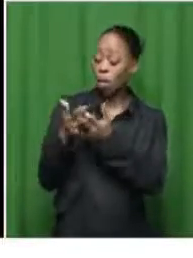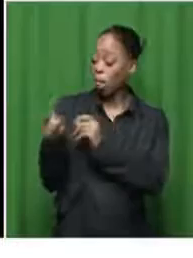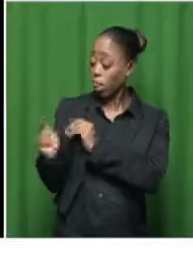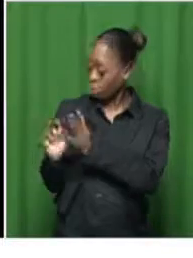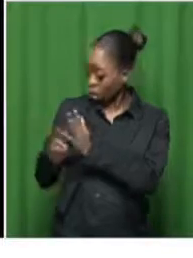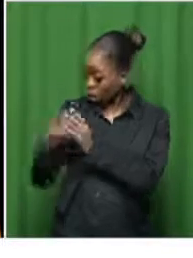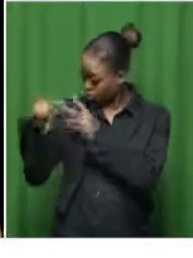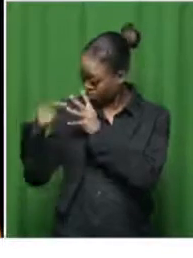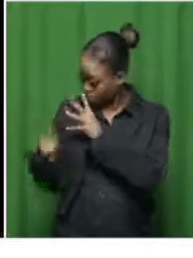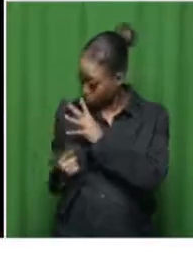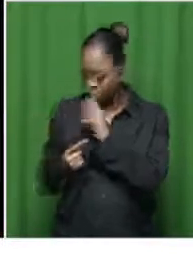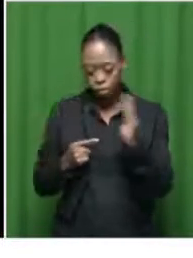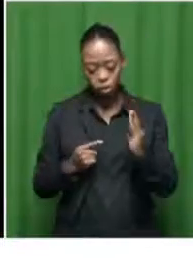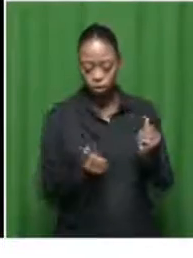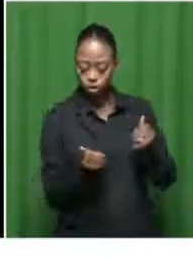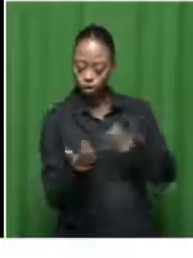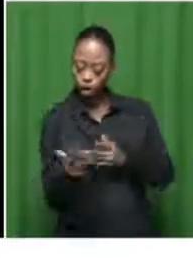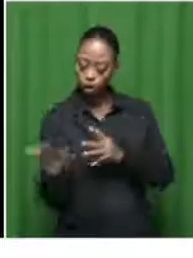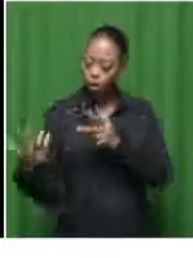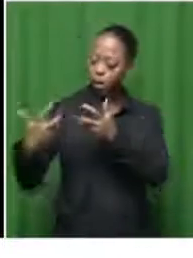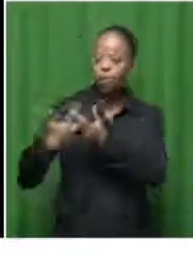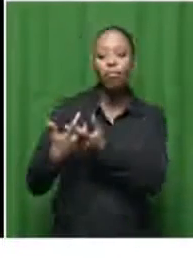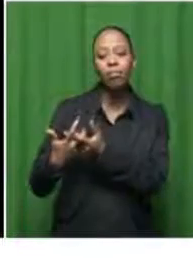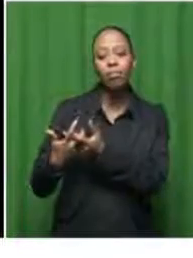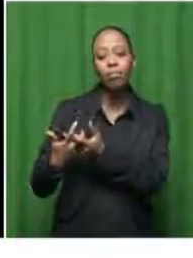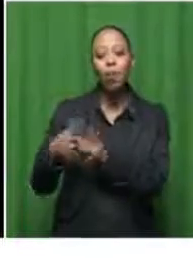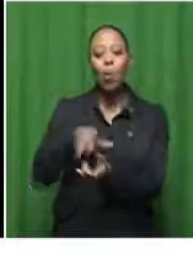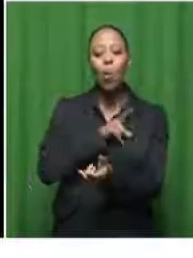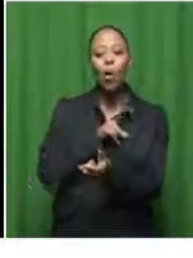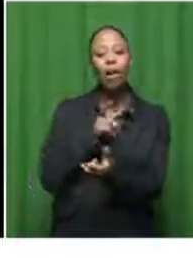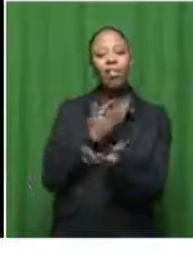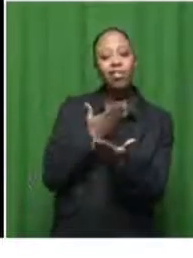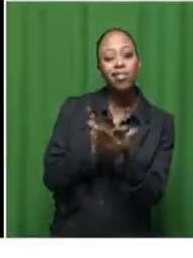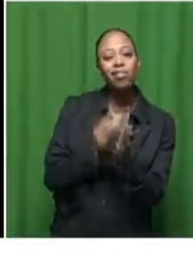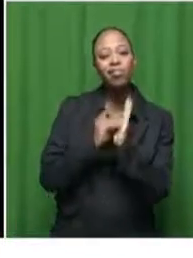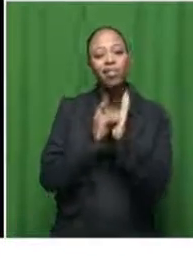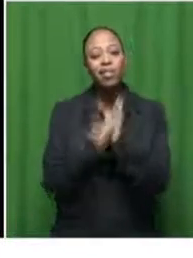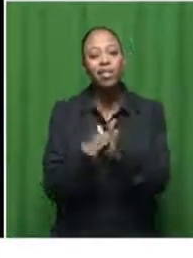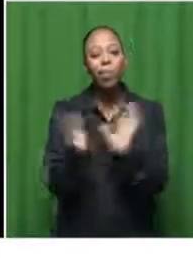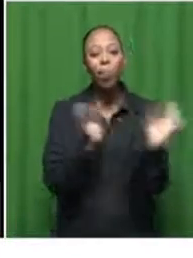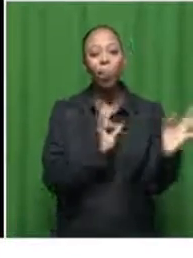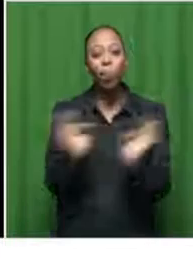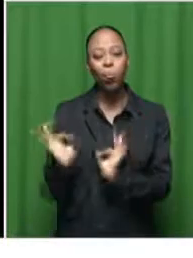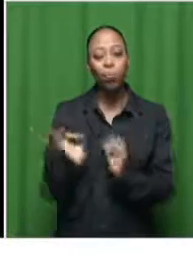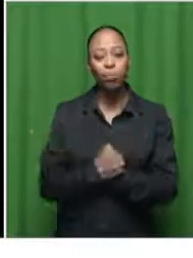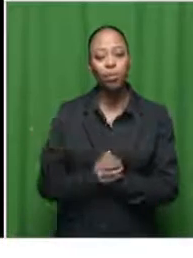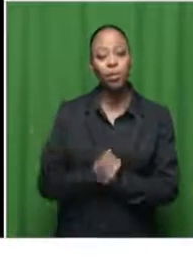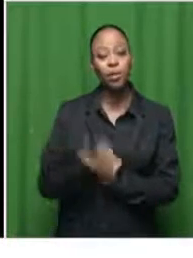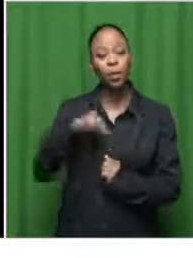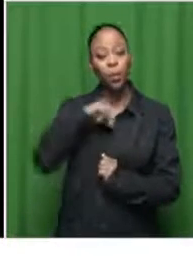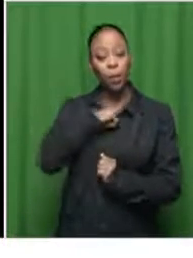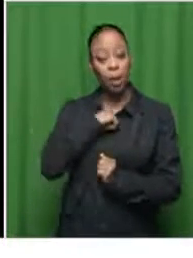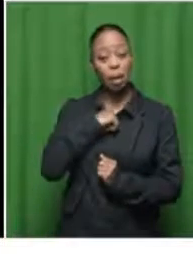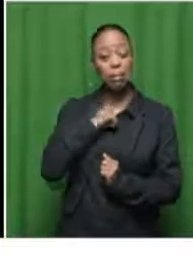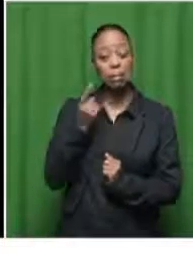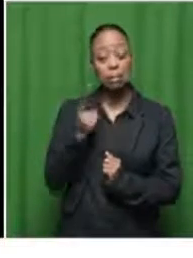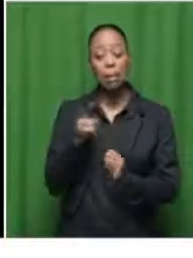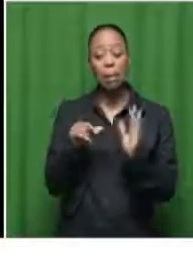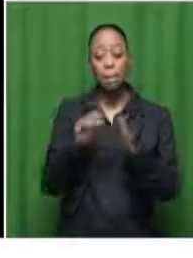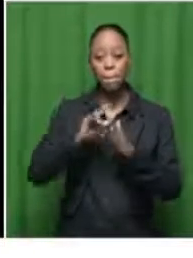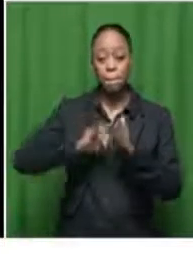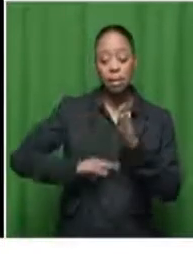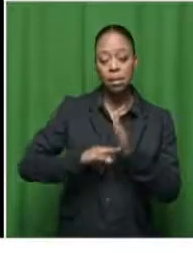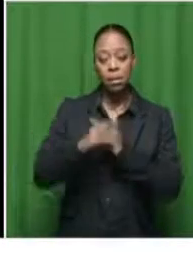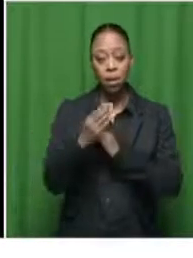poor and partner together to deliver at scale and yeah for us there are really two key messages people